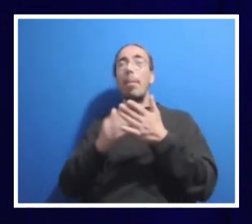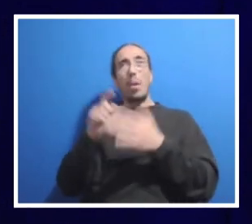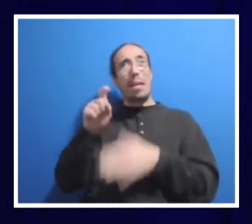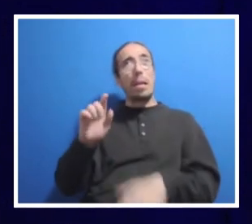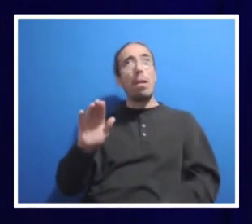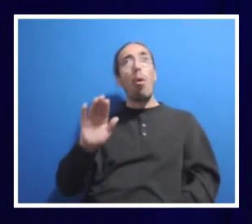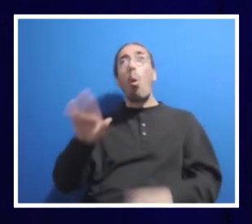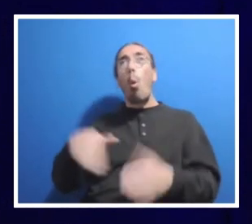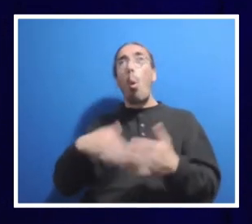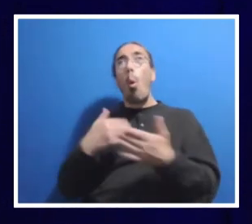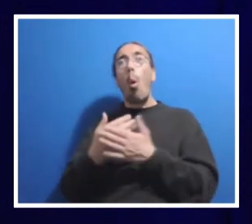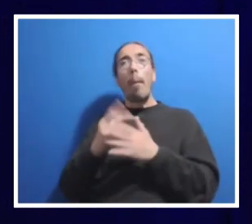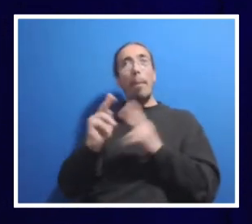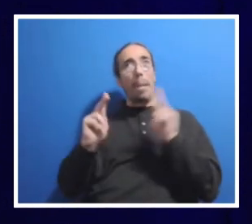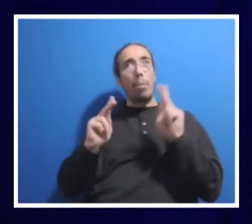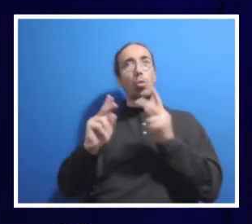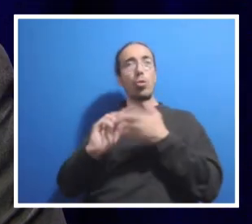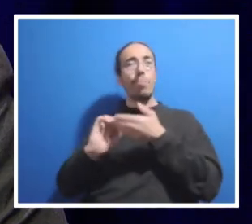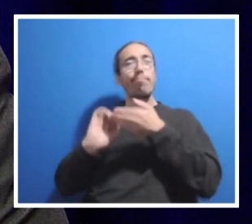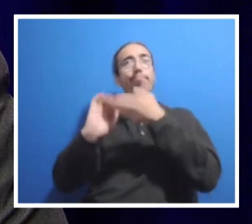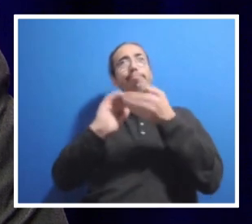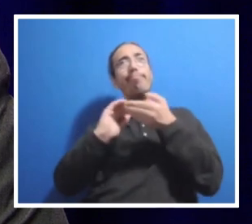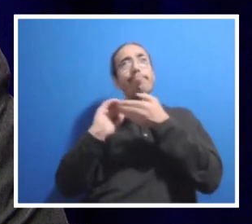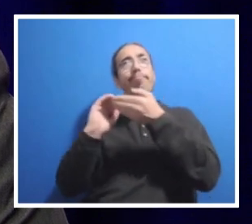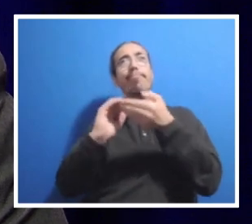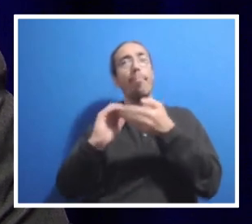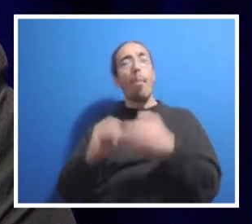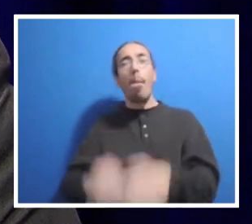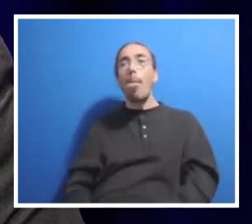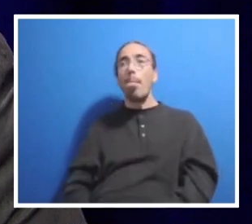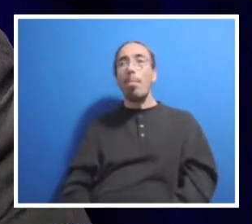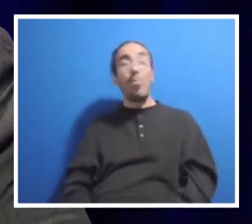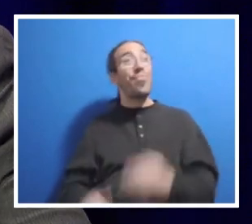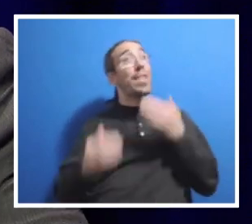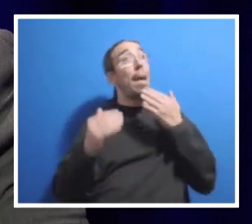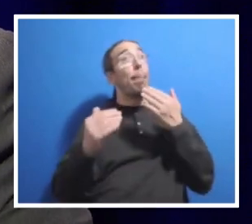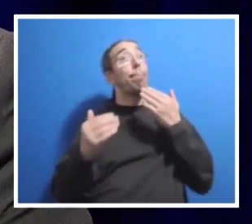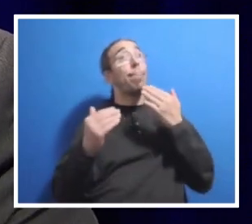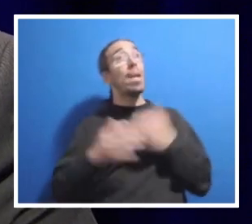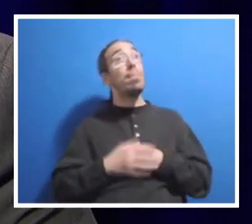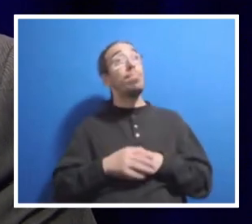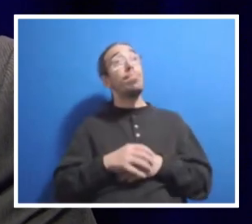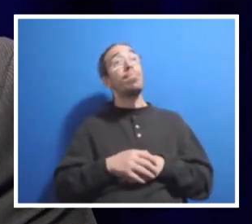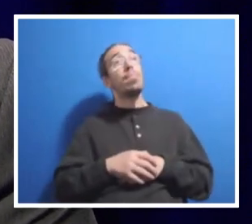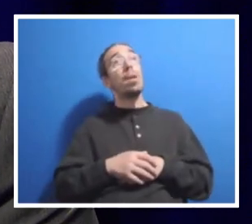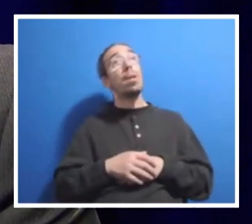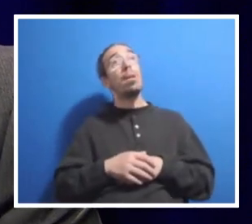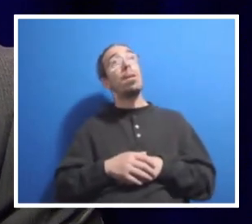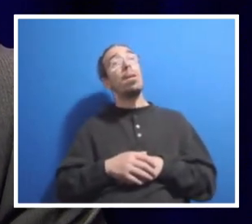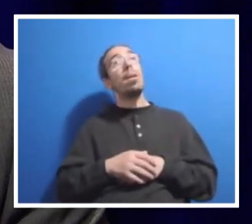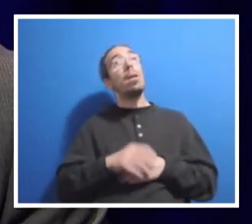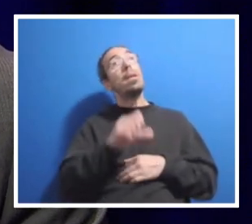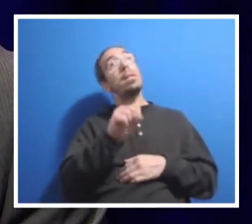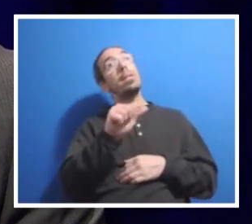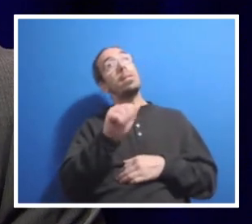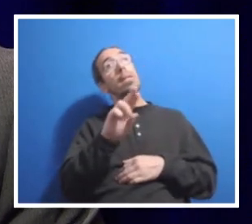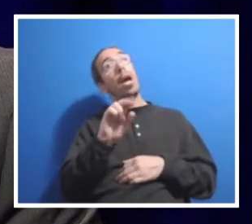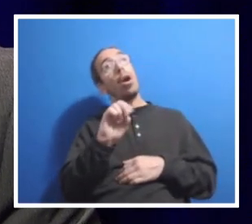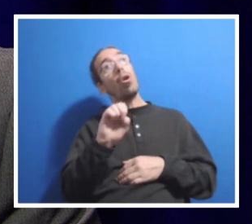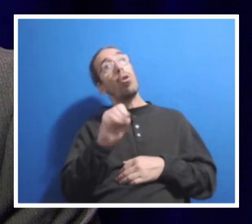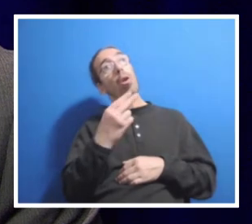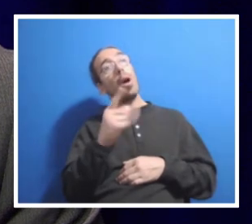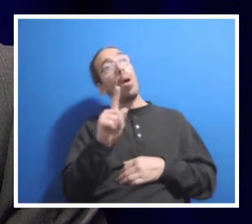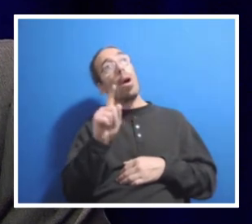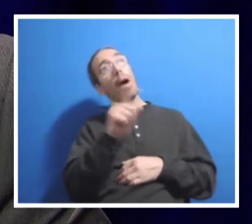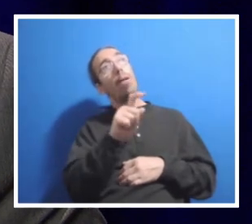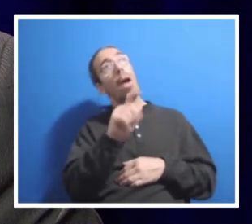speak with one voice. Thank you for addressing that. Sarah, I think this next one would be good for you. We had someone ask specifically